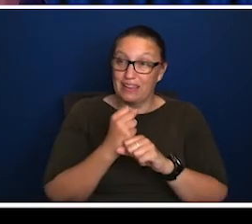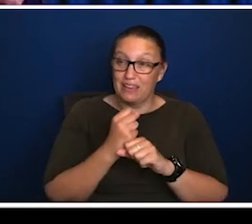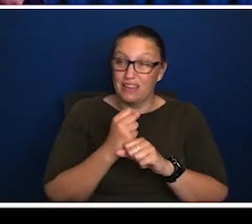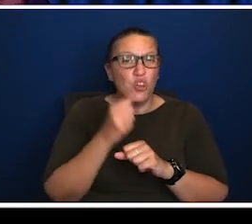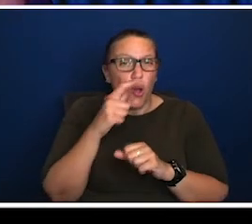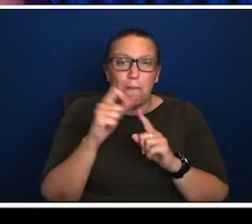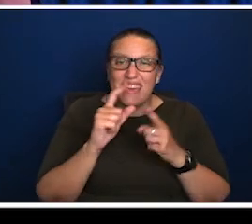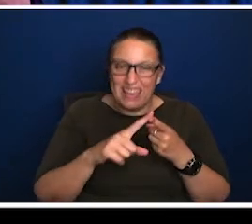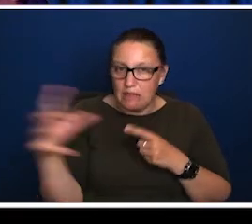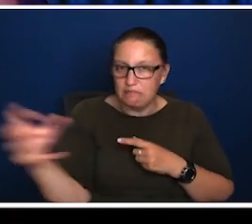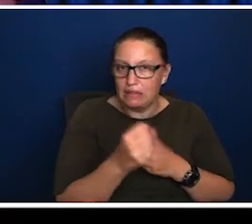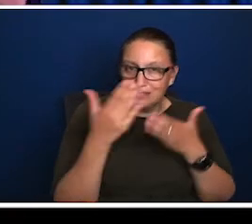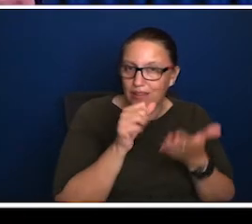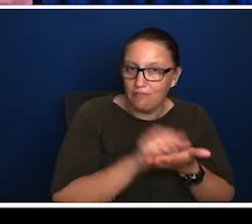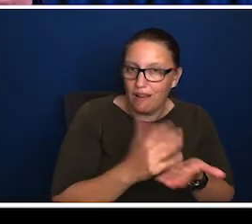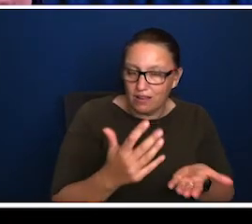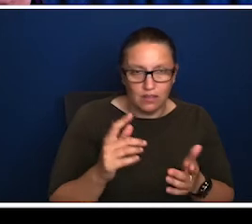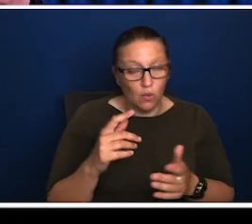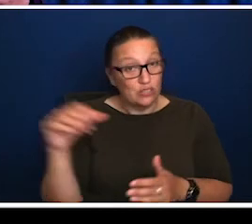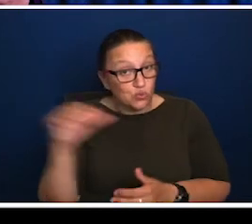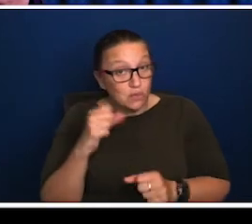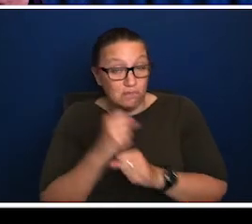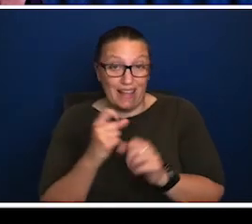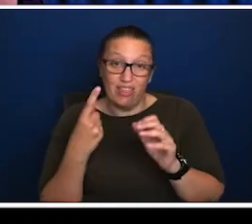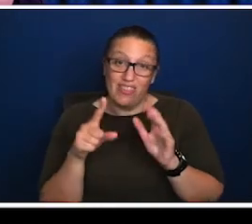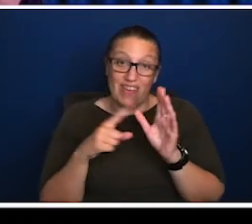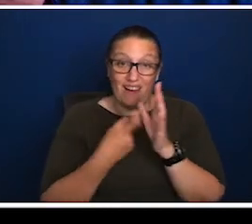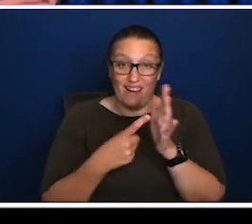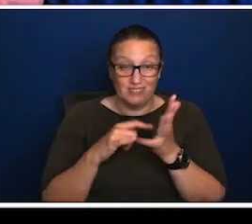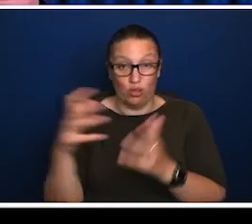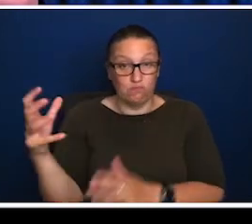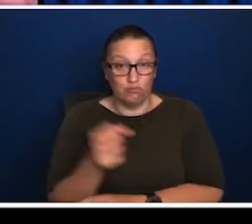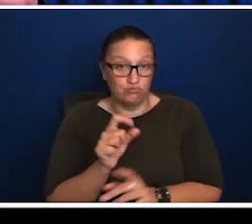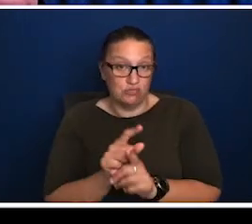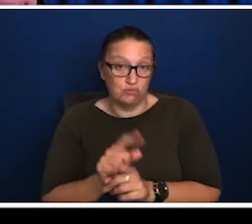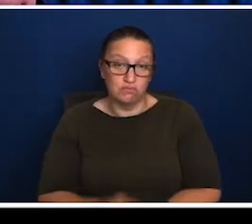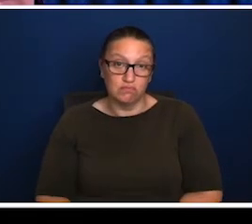which is to make the arts a compulsory unit, the way you do PE.